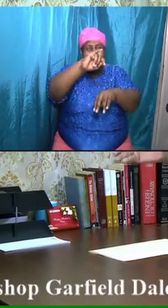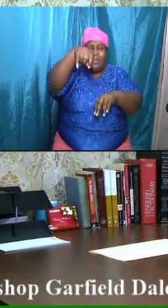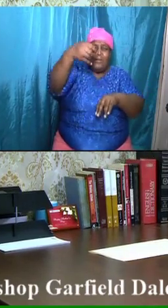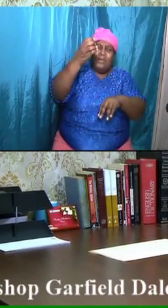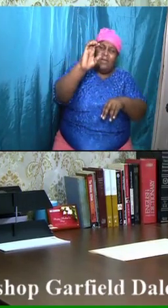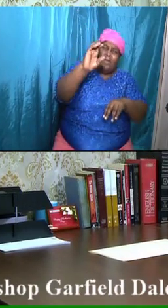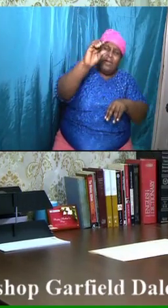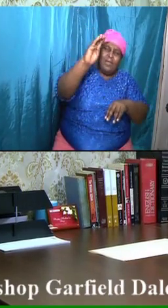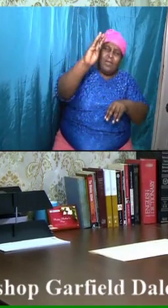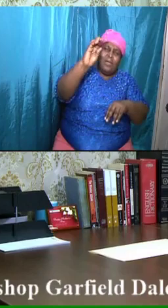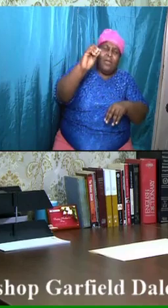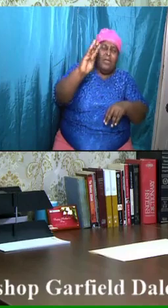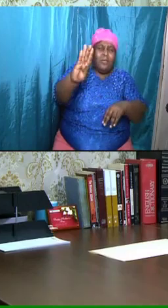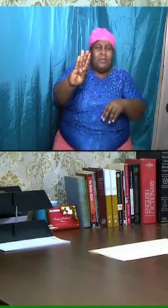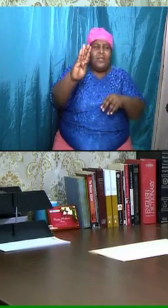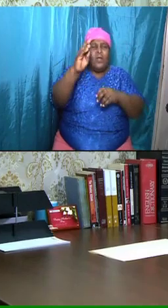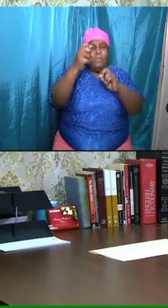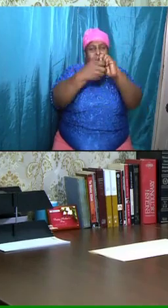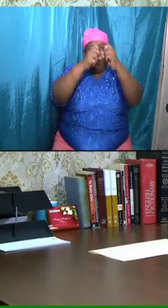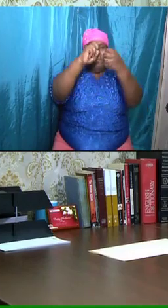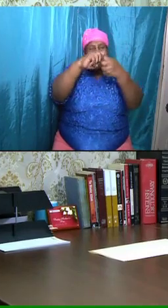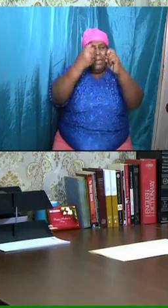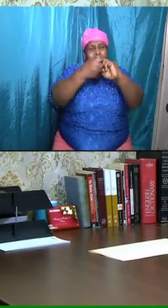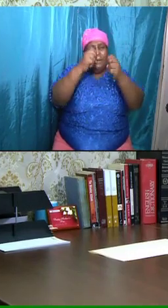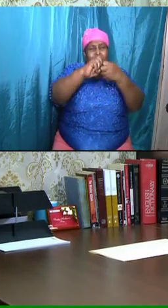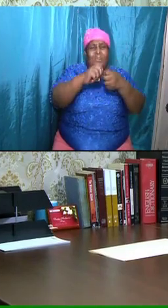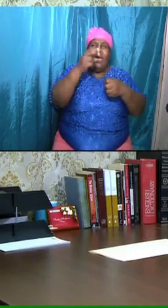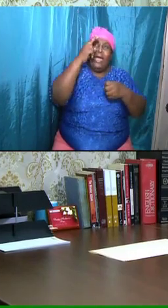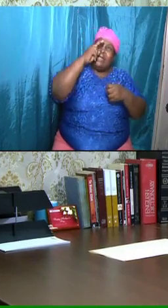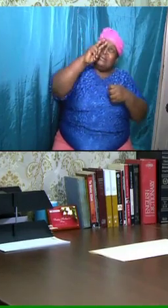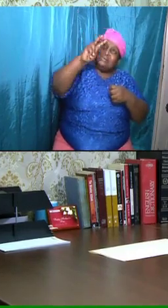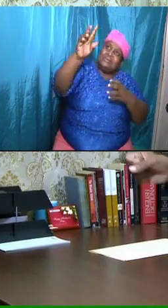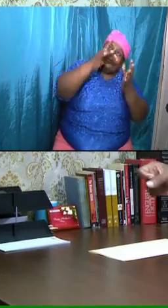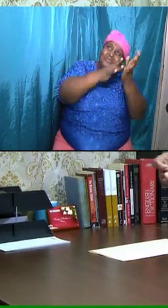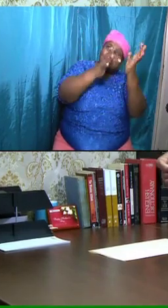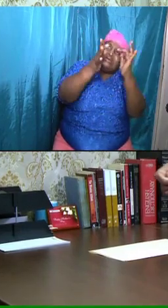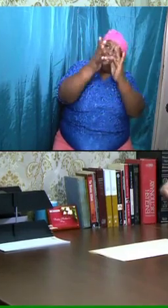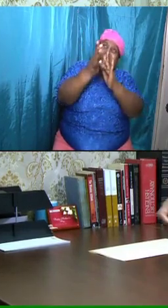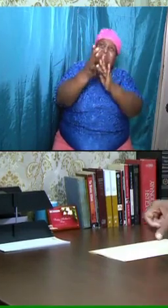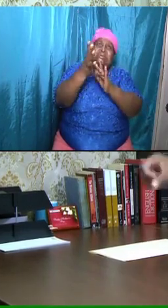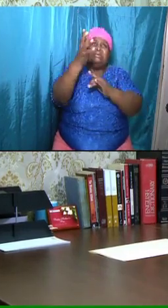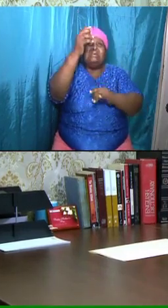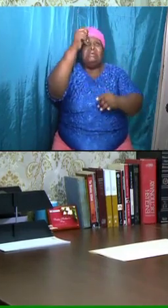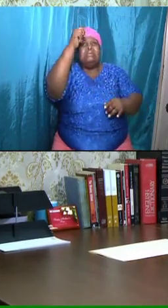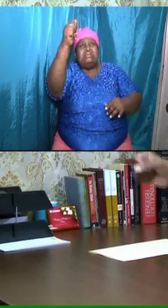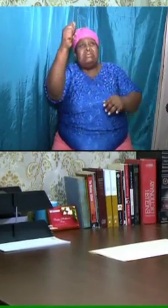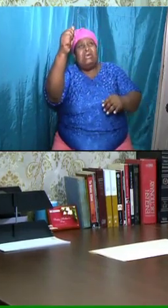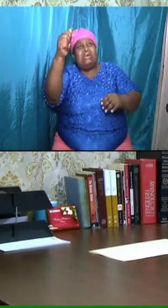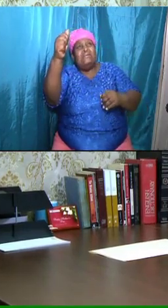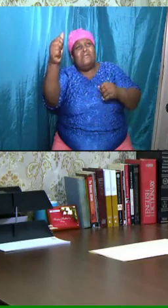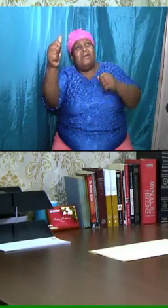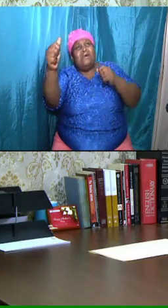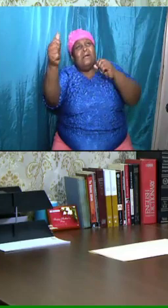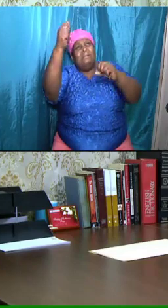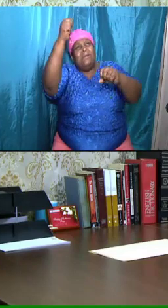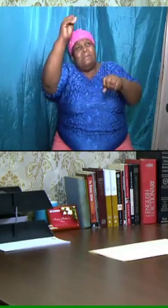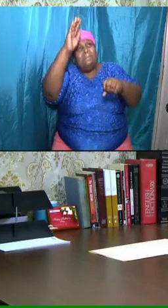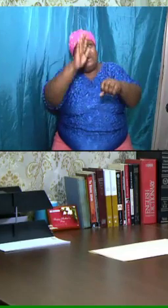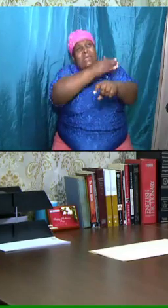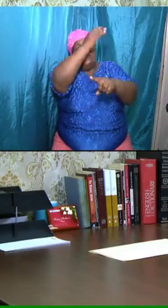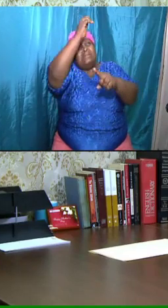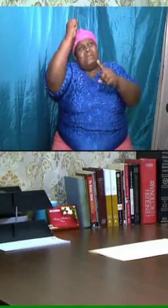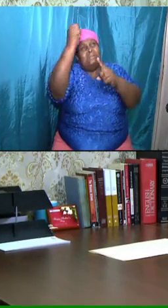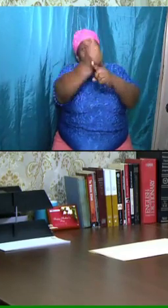saw down to Jesus himself, Messiah, the Prince, being buffeted and being killed. And they saw